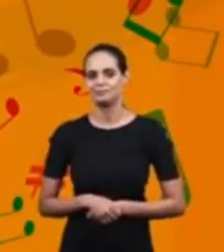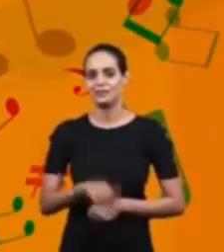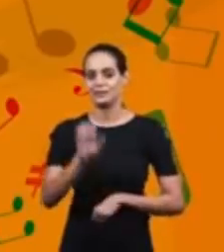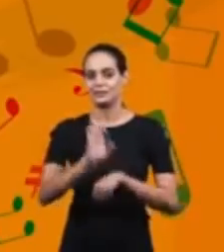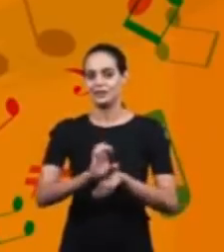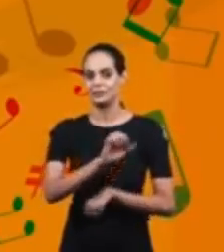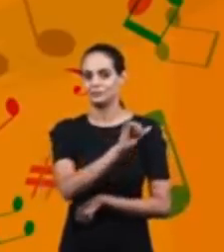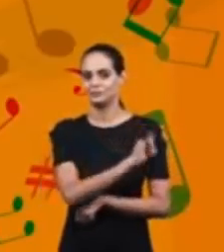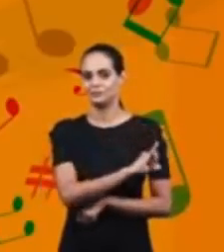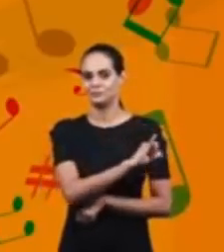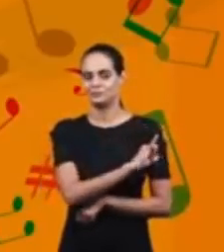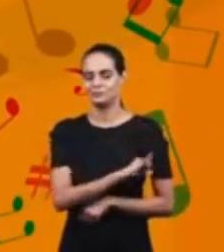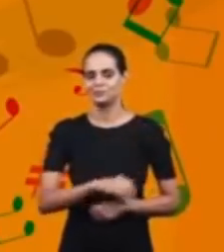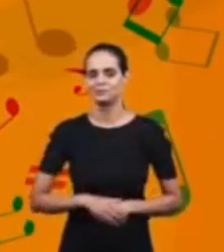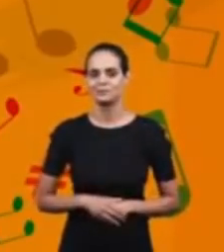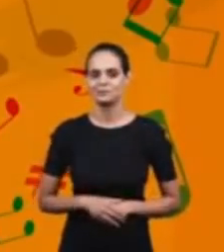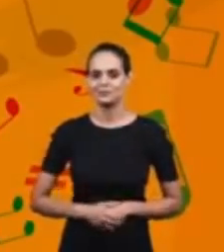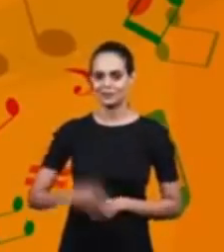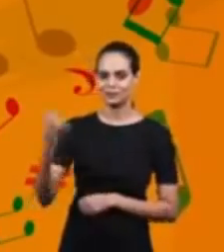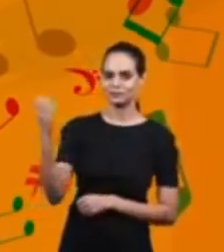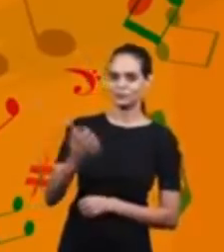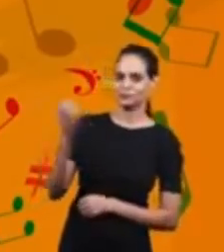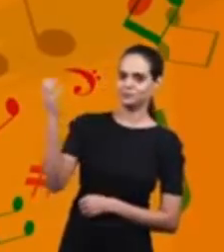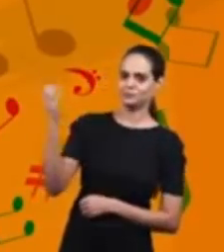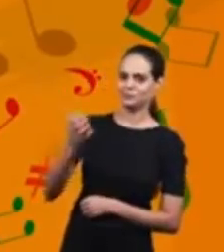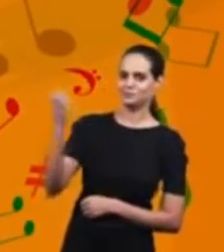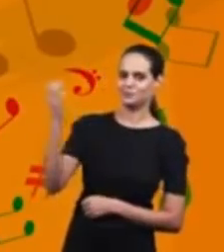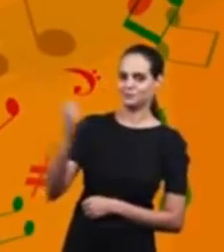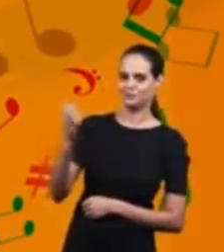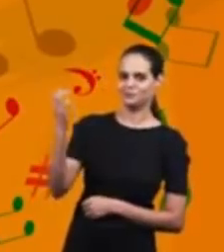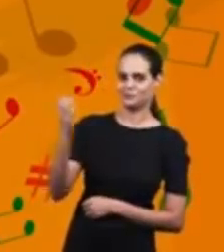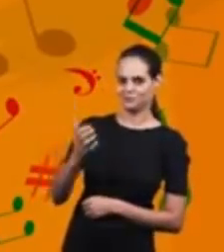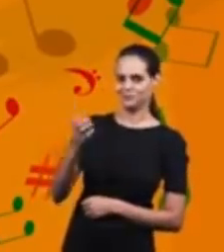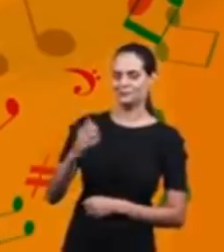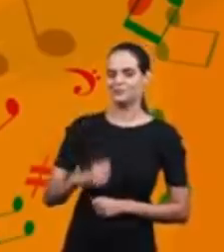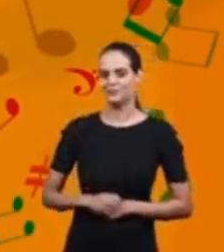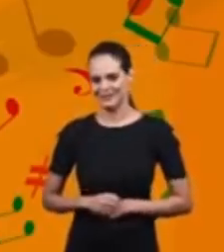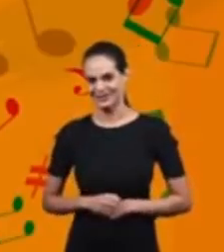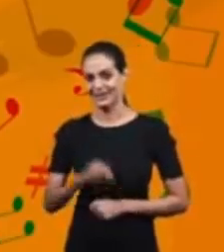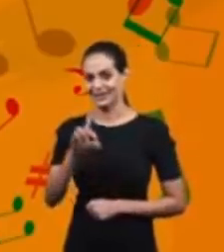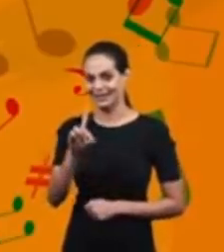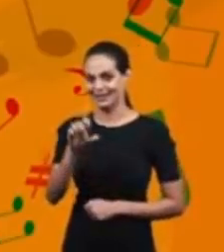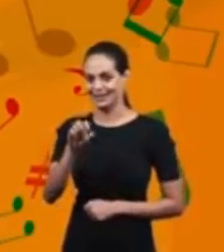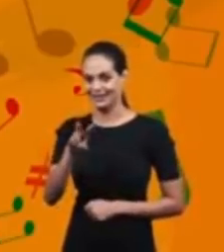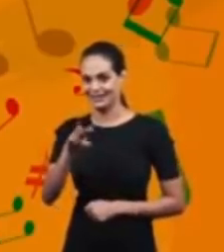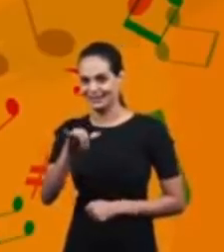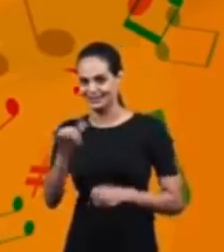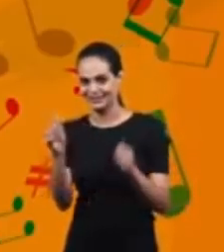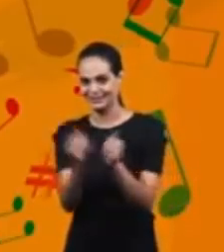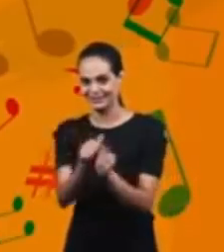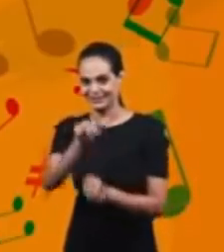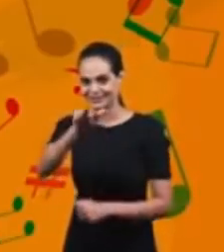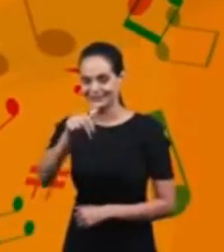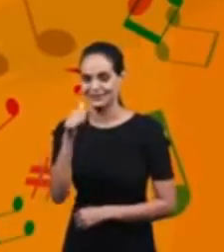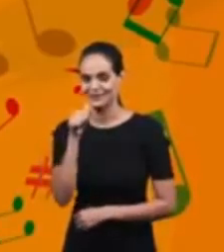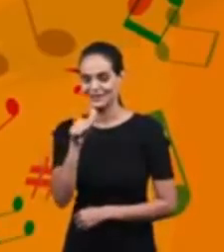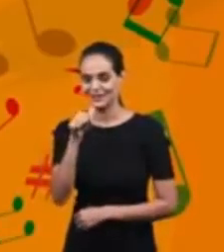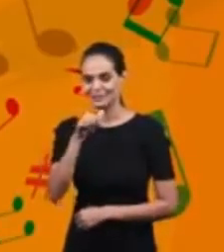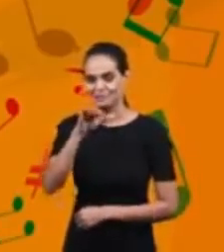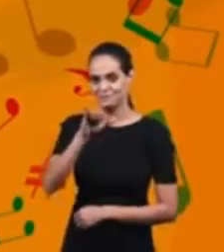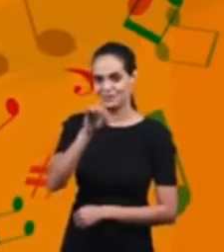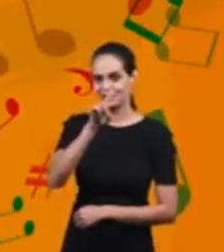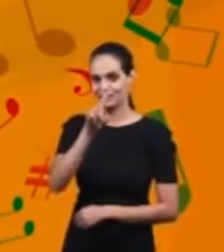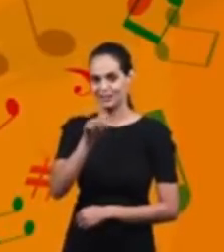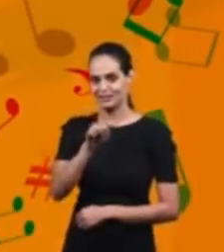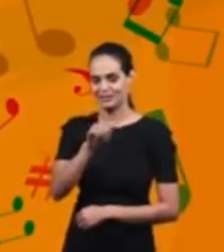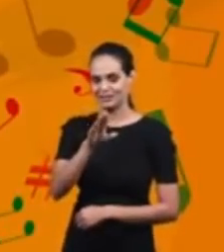de Janeiro. On the rattle, we have little Davi Longo playing alongside his sister, Isabela Bueno. They're from the